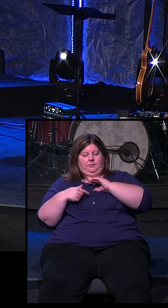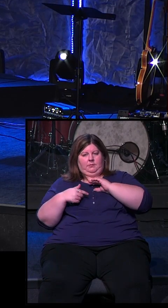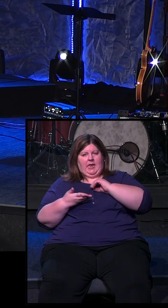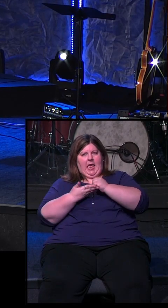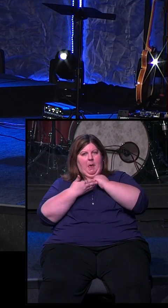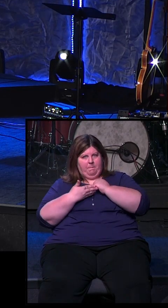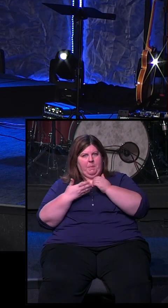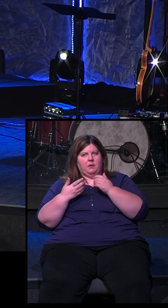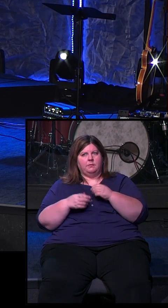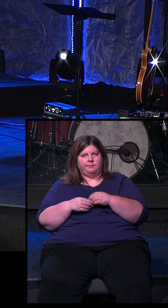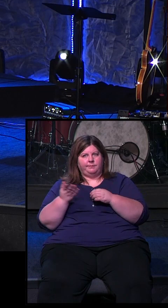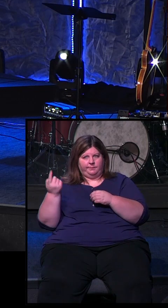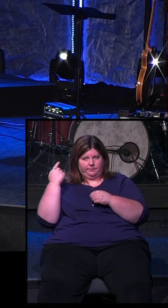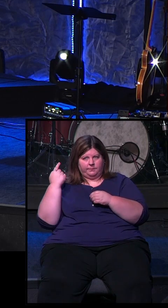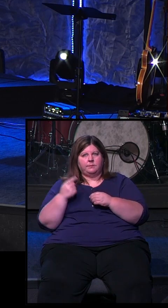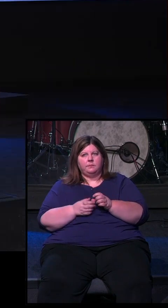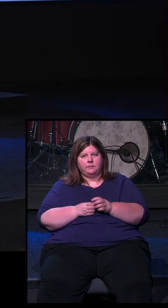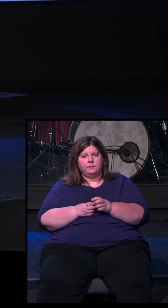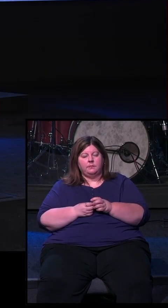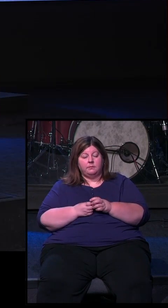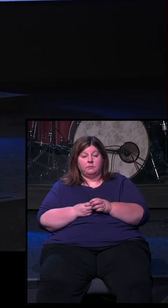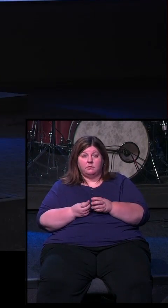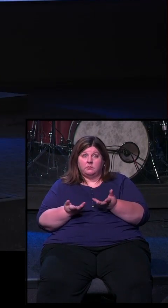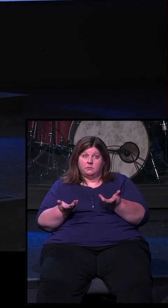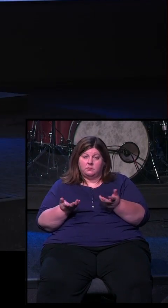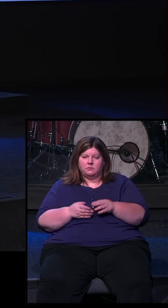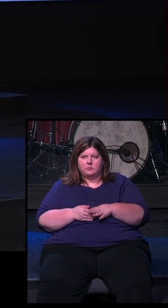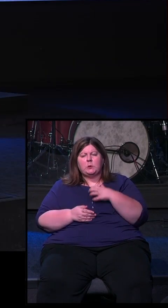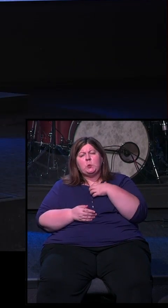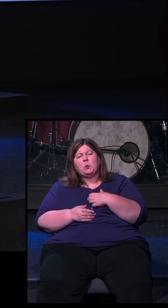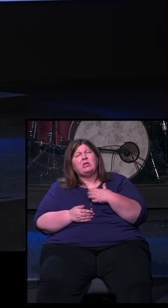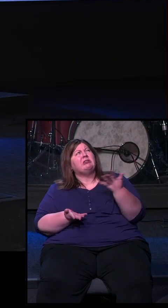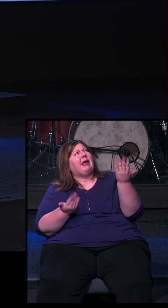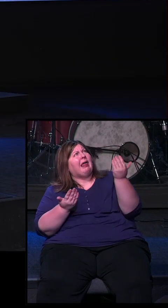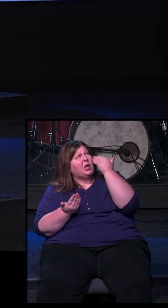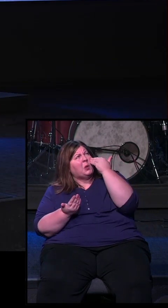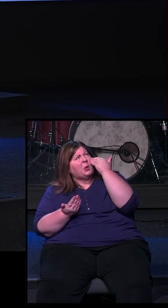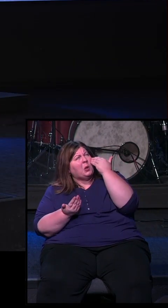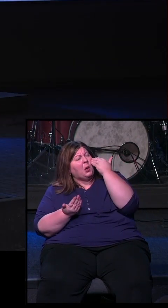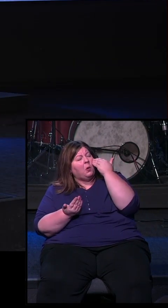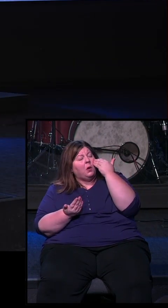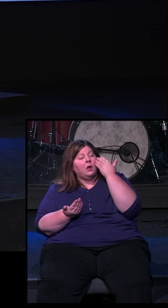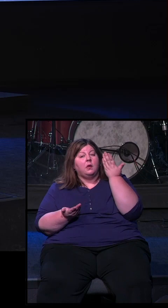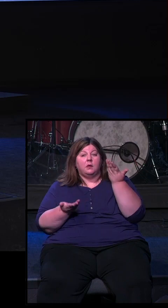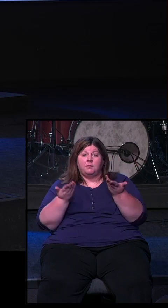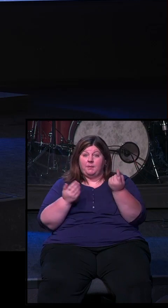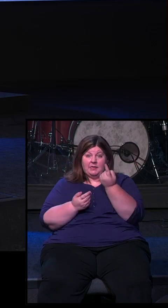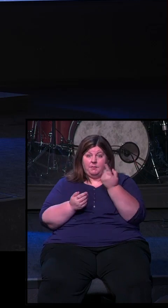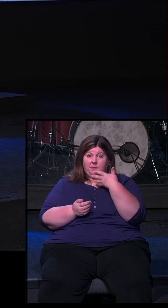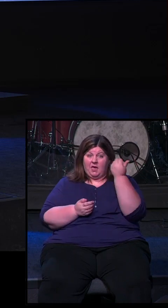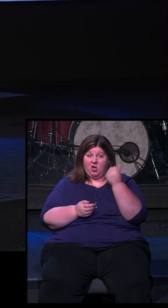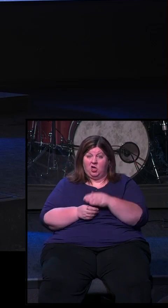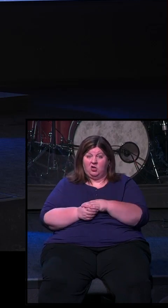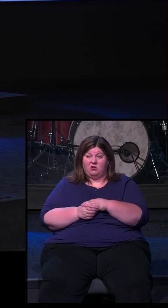so go ahead, if you will, to that next slide. I just want to ask the question, what if there is something better than clarity? What if